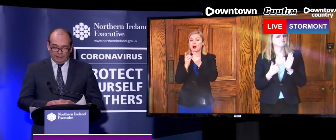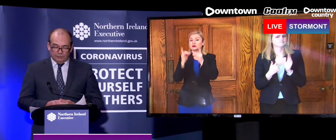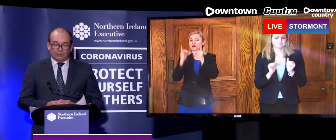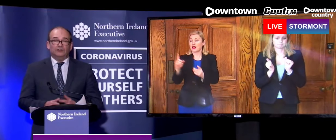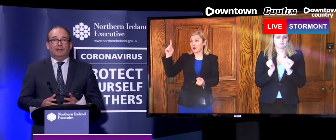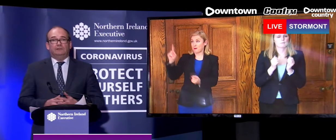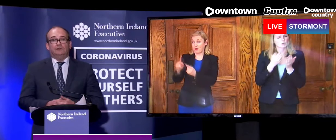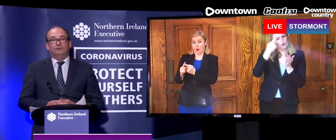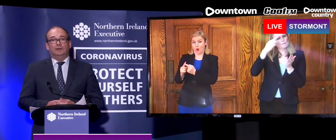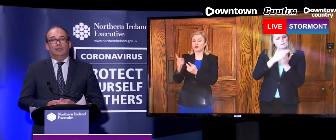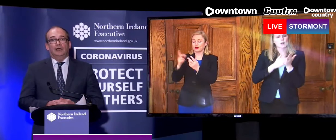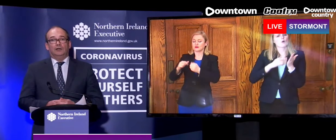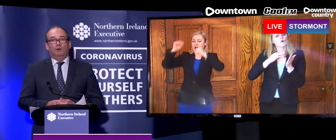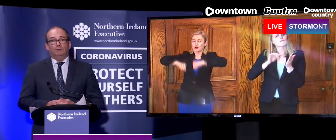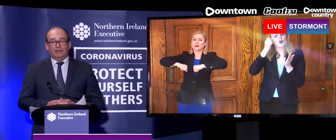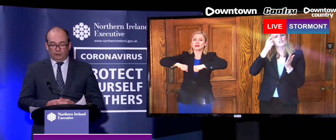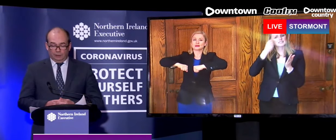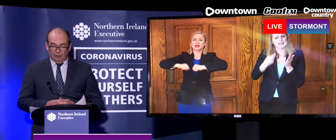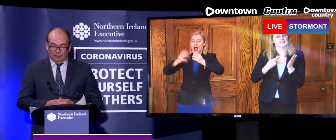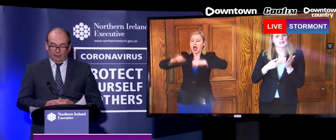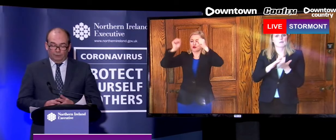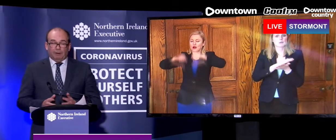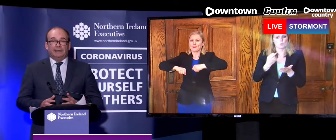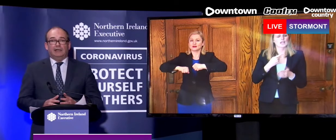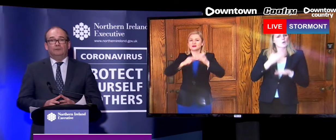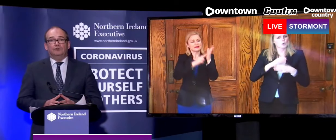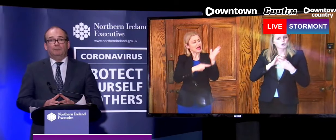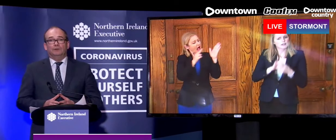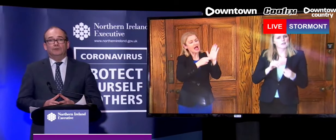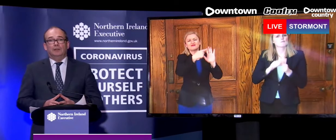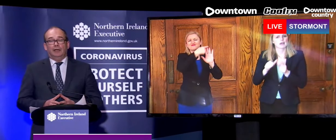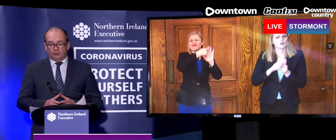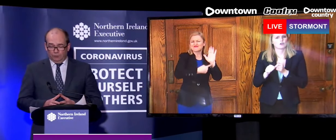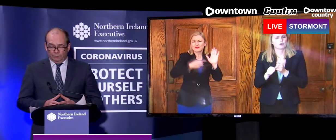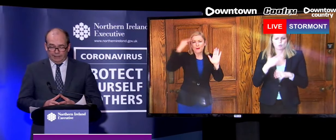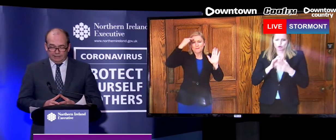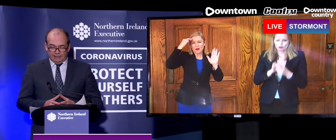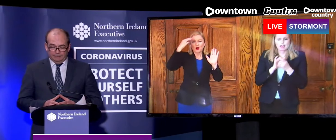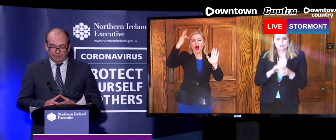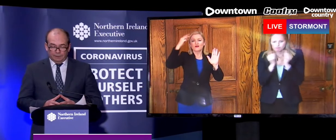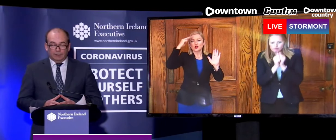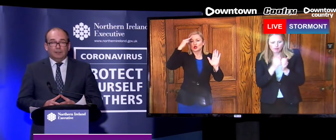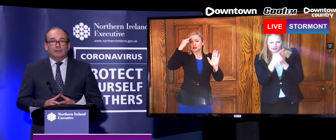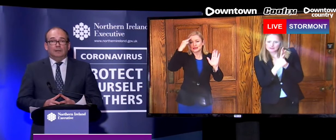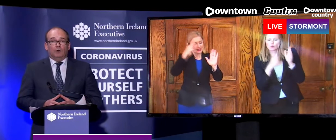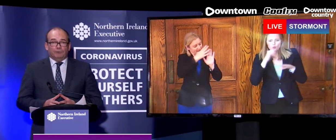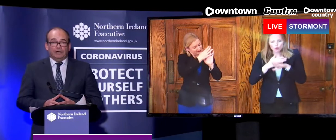underpins and strengthens cooperation on the public health response to COVID-19